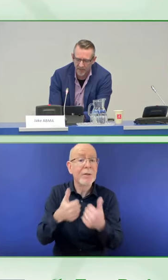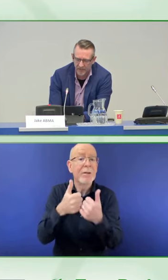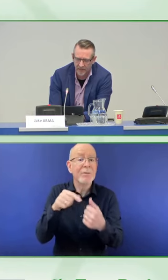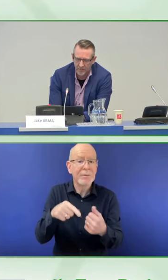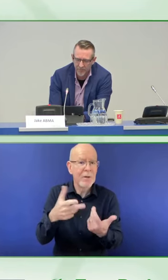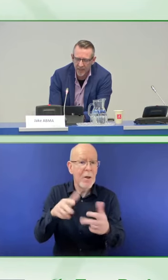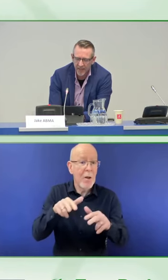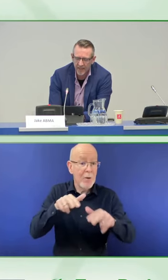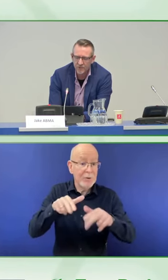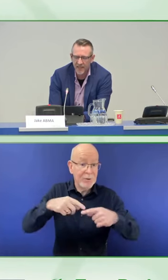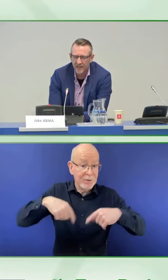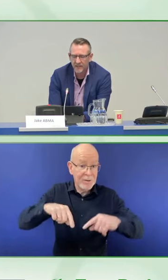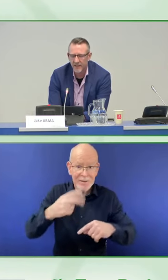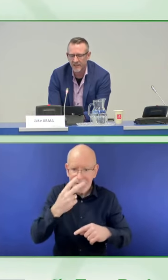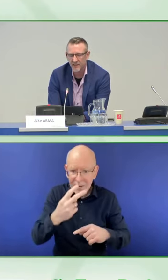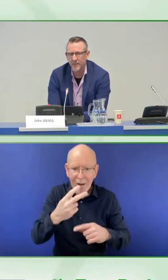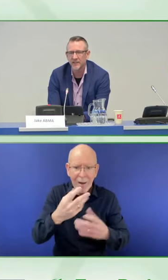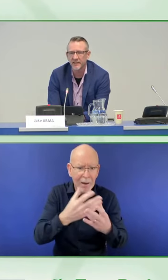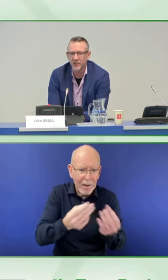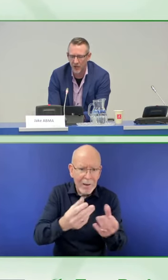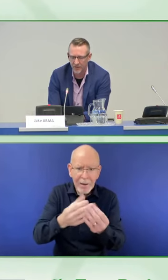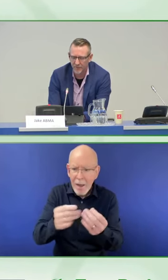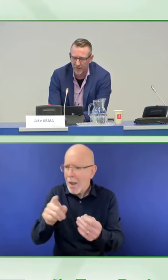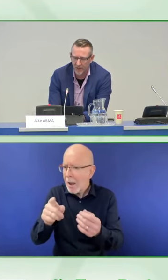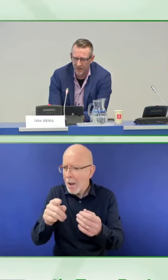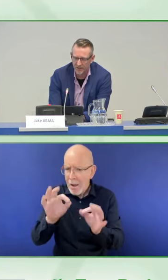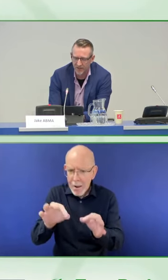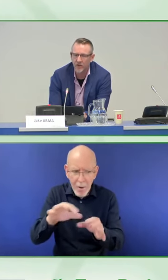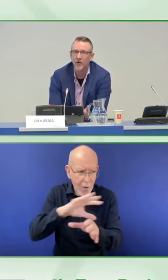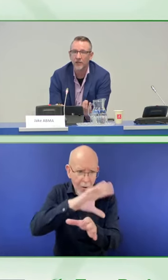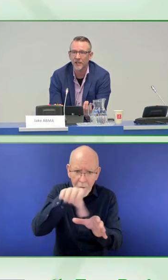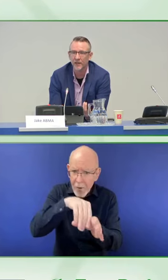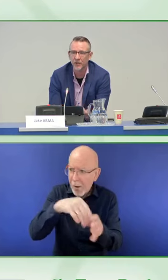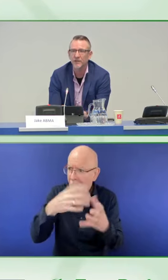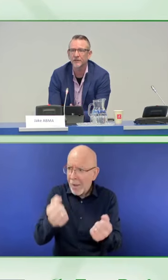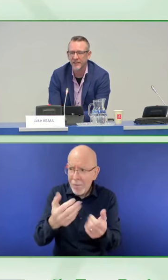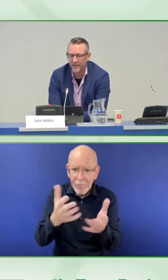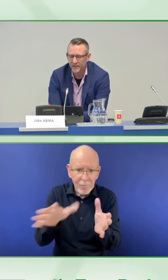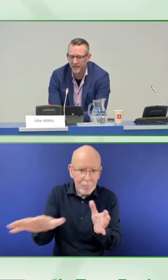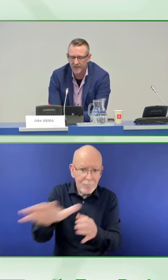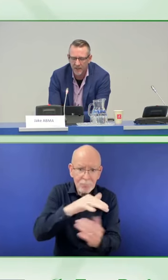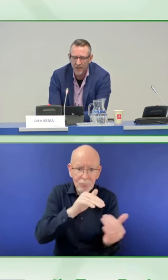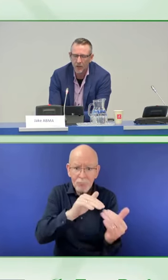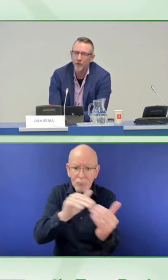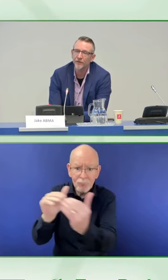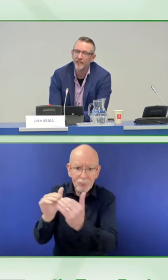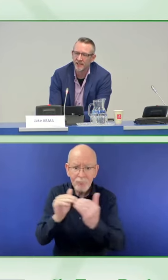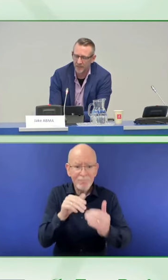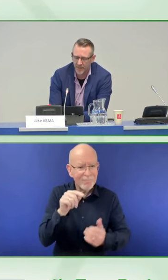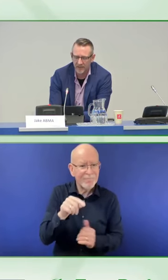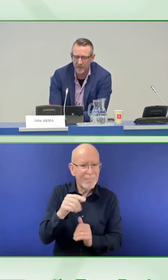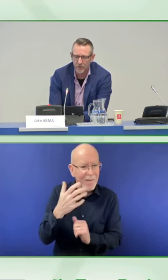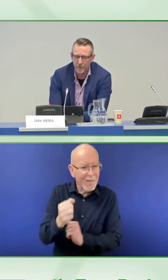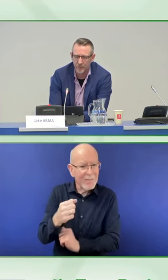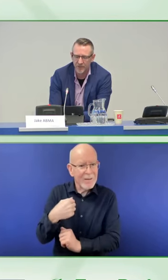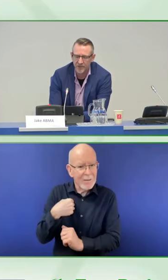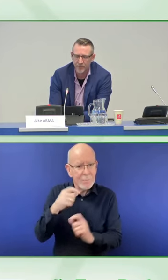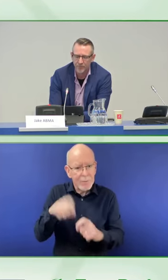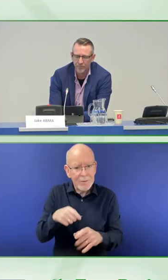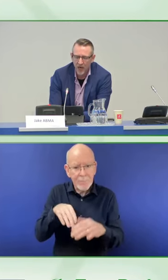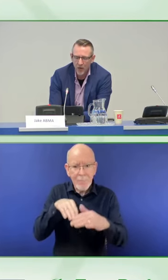to be simplistic. In reality, accessibility is hard, very hard. There are a lot of challenges with accessibility